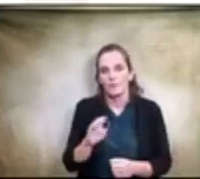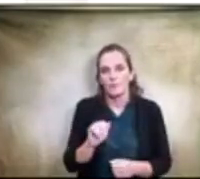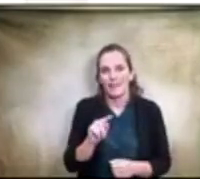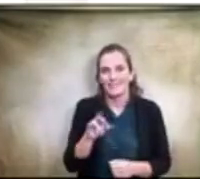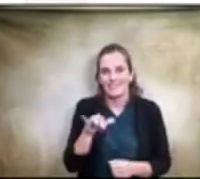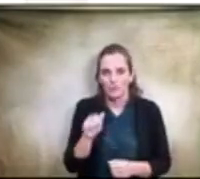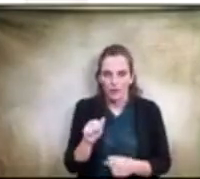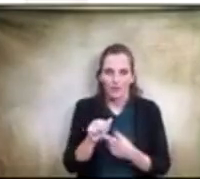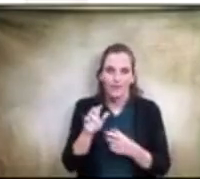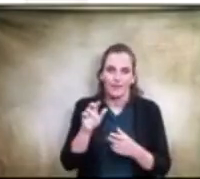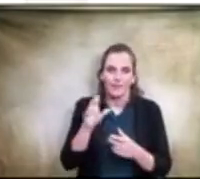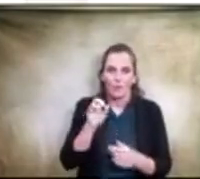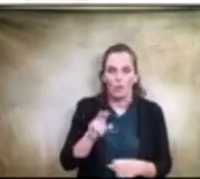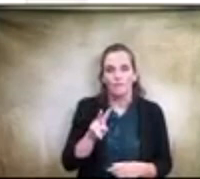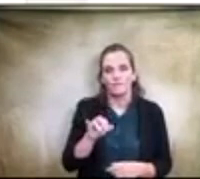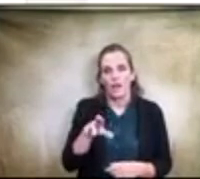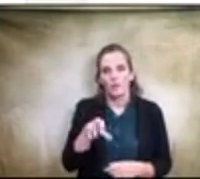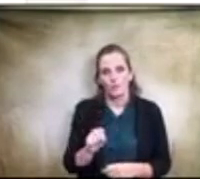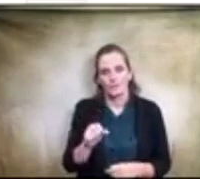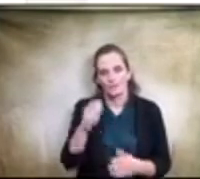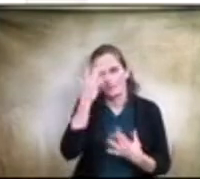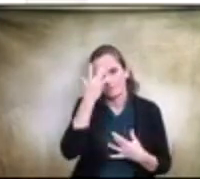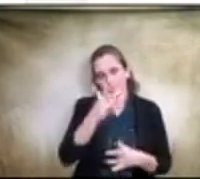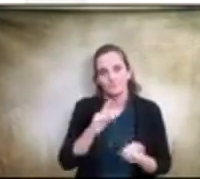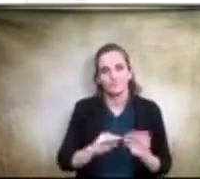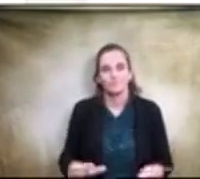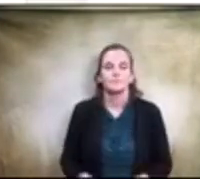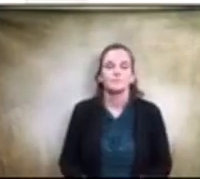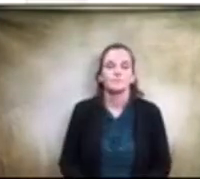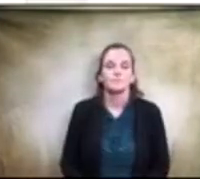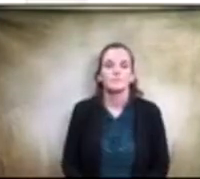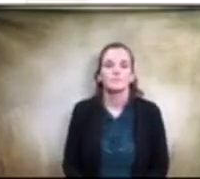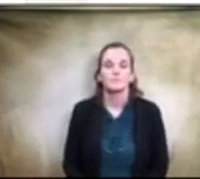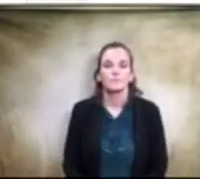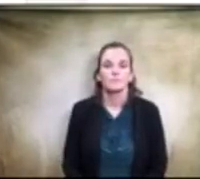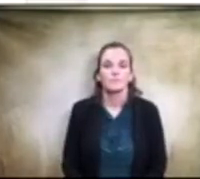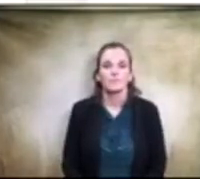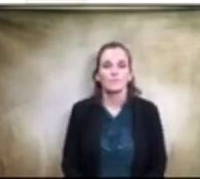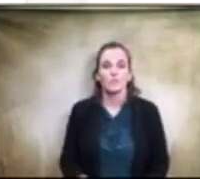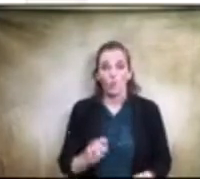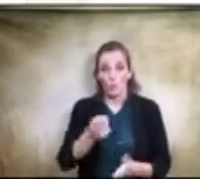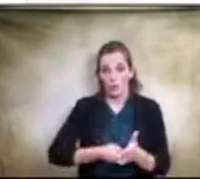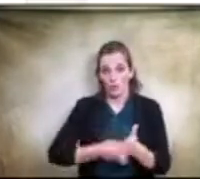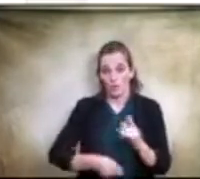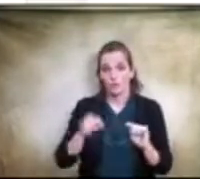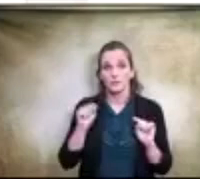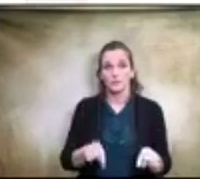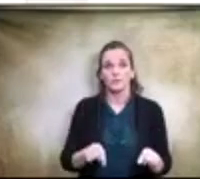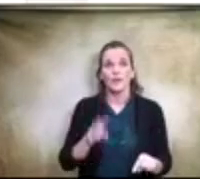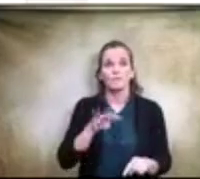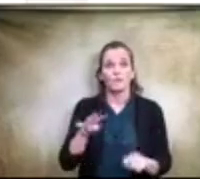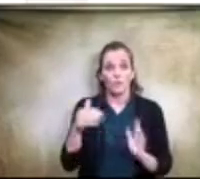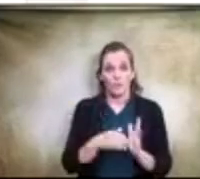viruses like covid um so the the cost for this is 44 000 so the district